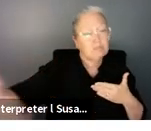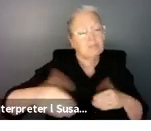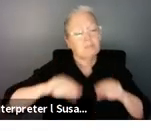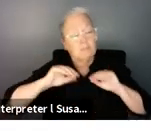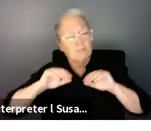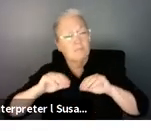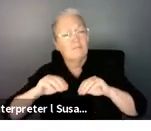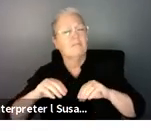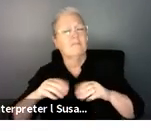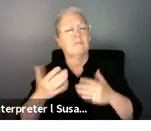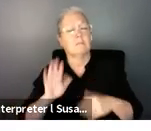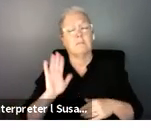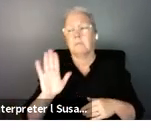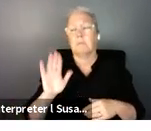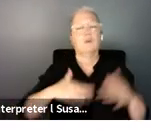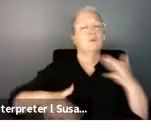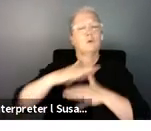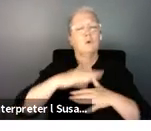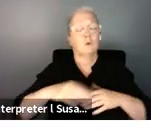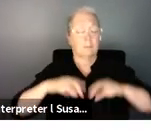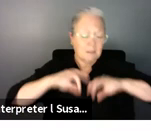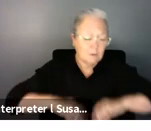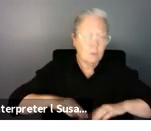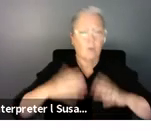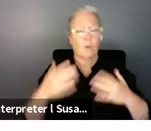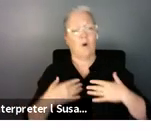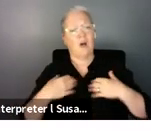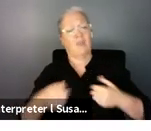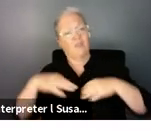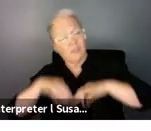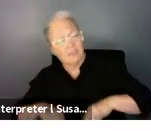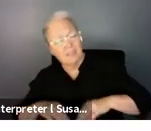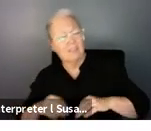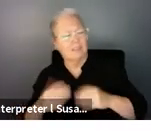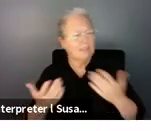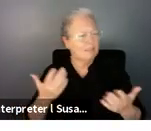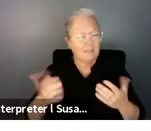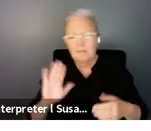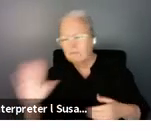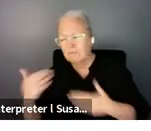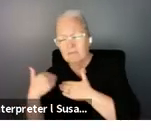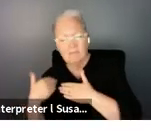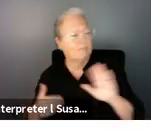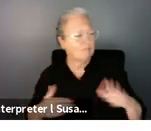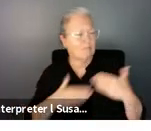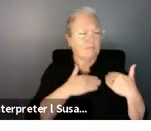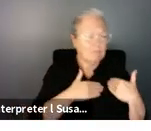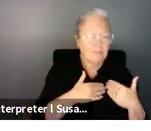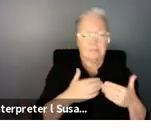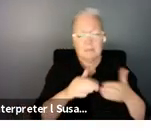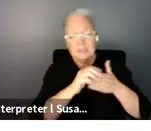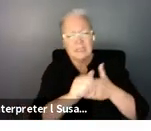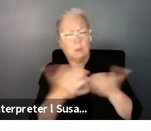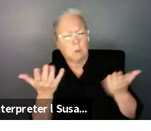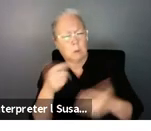social ministries what's the role of the health health authorities and other organization and who takes the lead and where the authorities